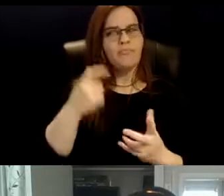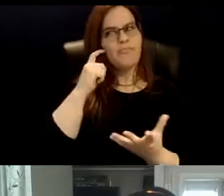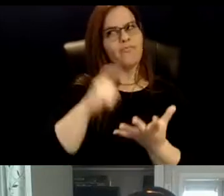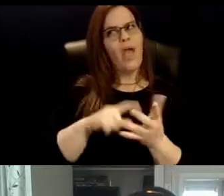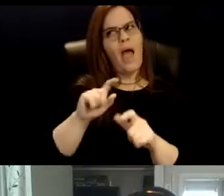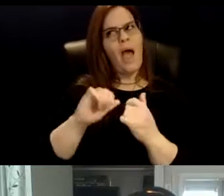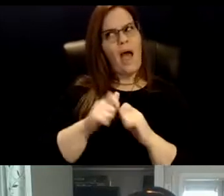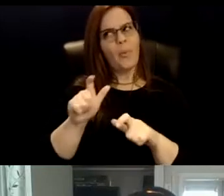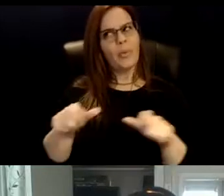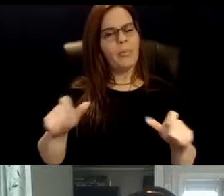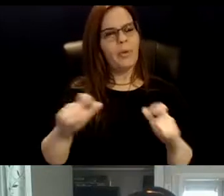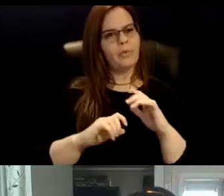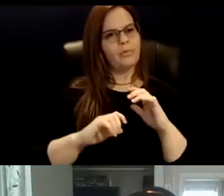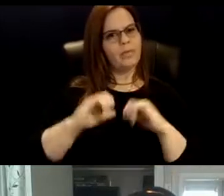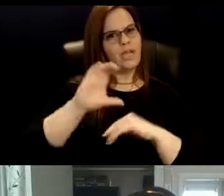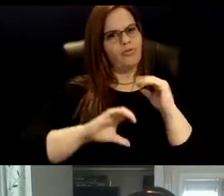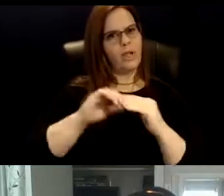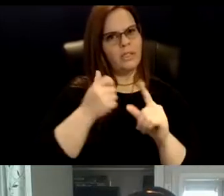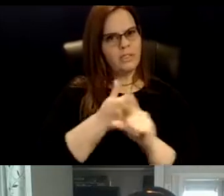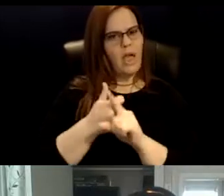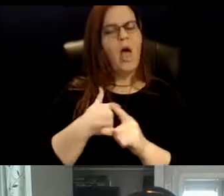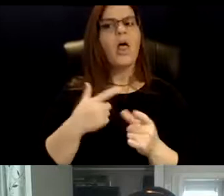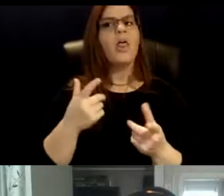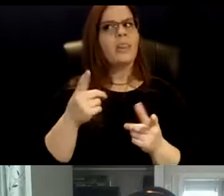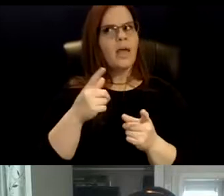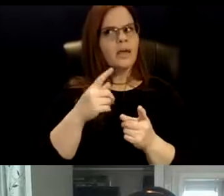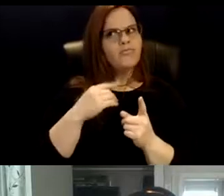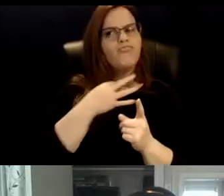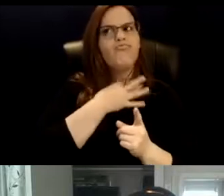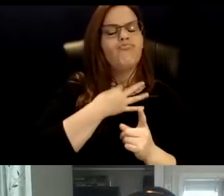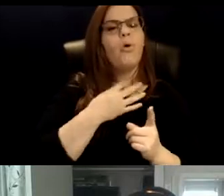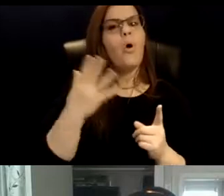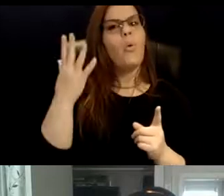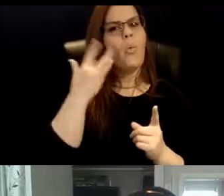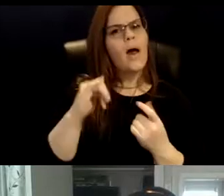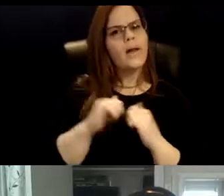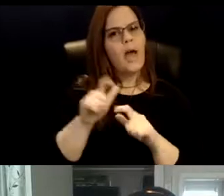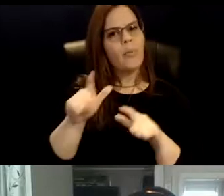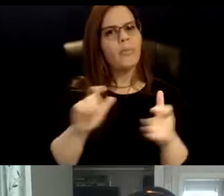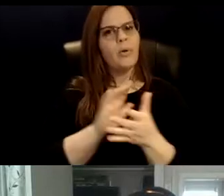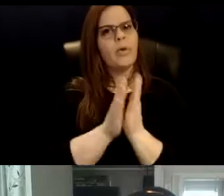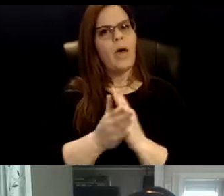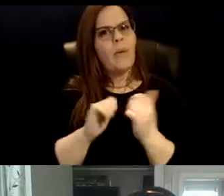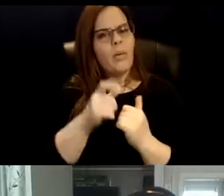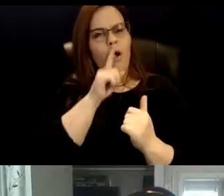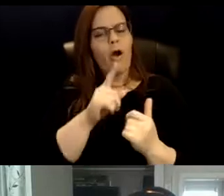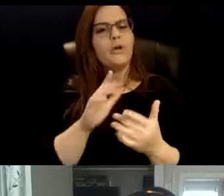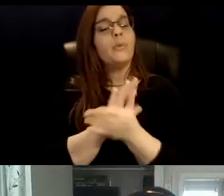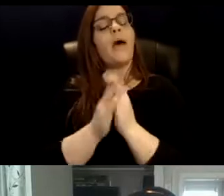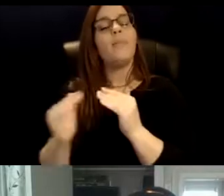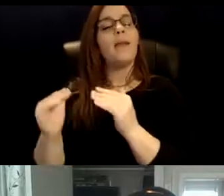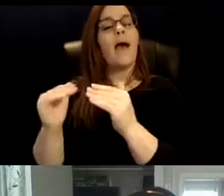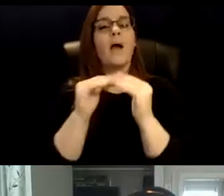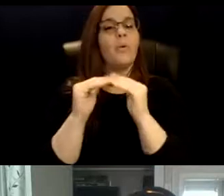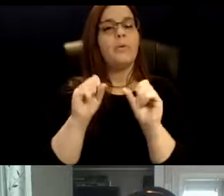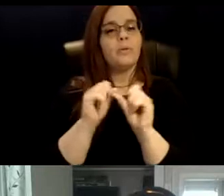why of society and inequity and the how of what steps we should take to become an equitable society. Christiana, welcome.